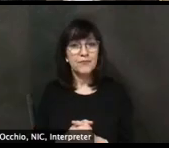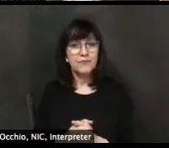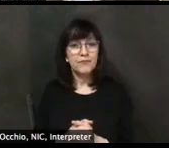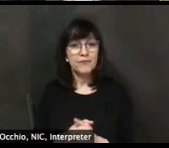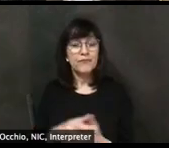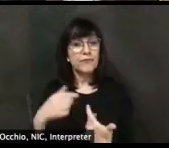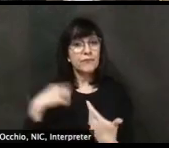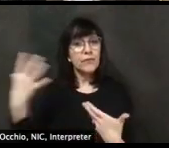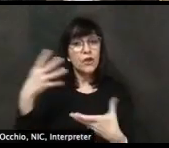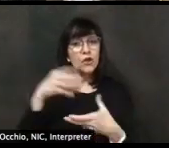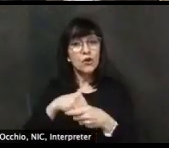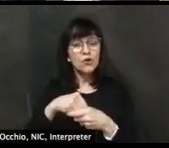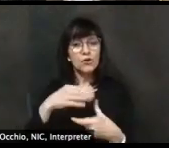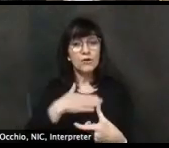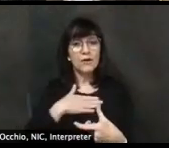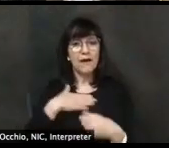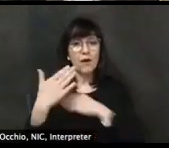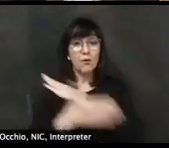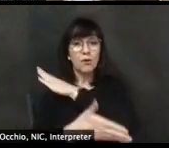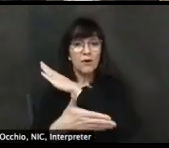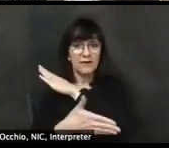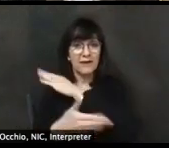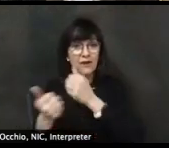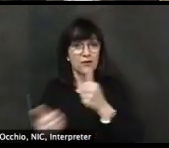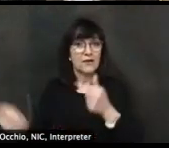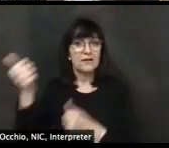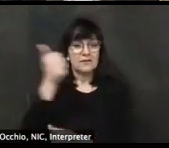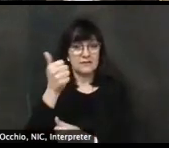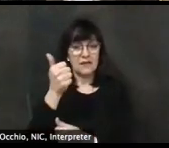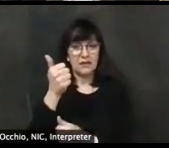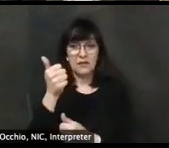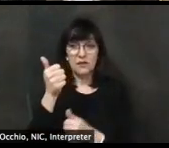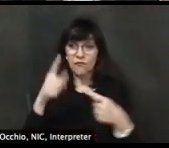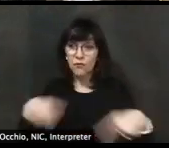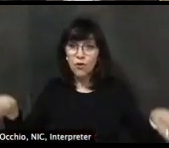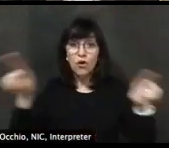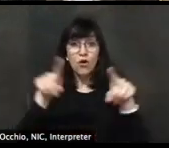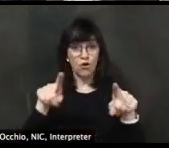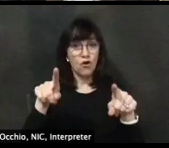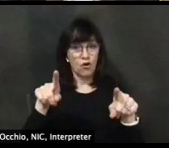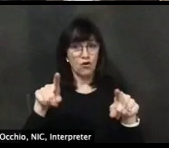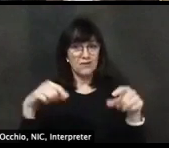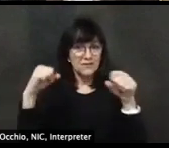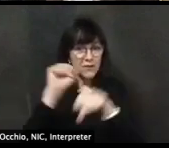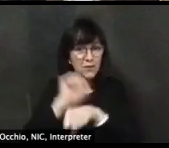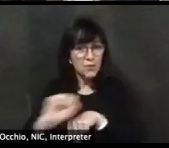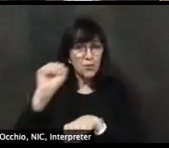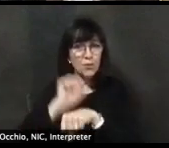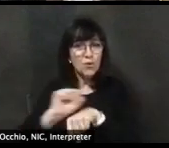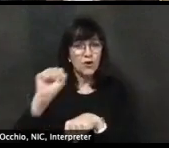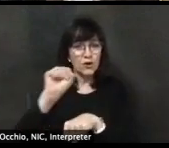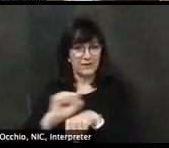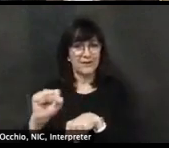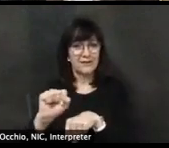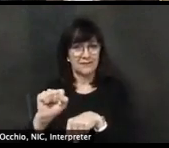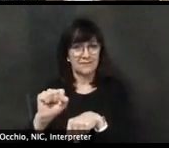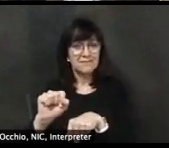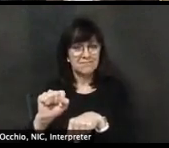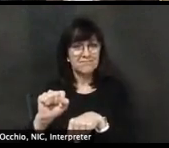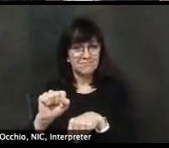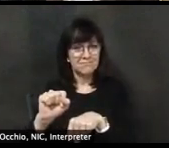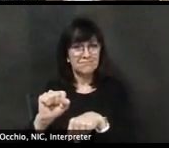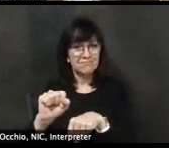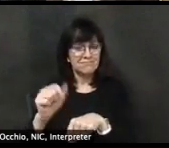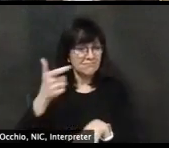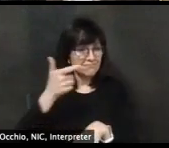county executive's office. Everyone has really been in the front lines with our community during this pandemic. And again, I want to give